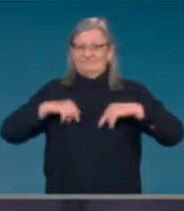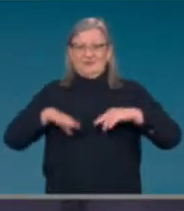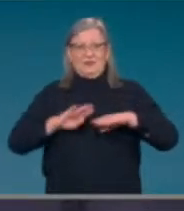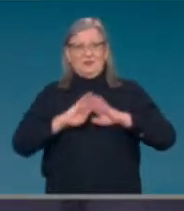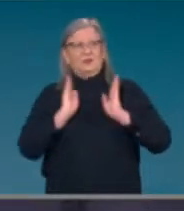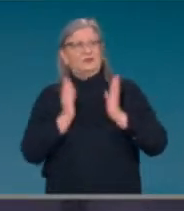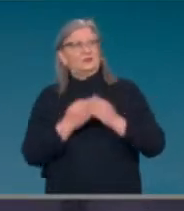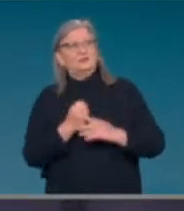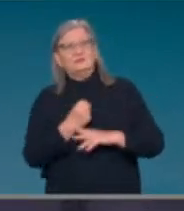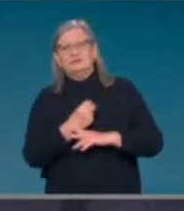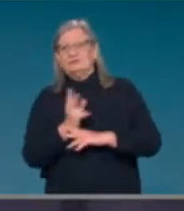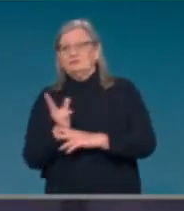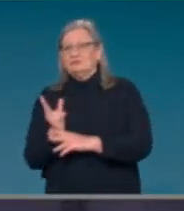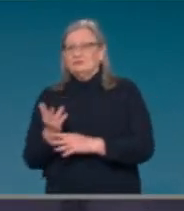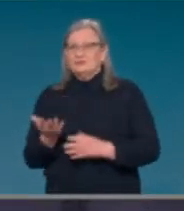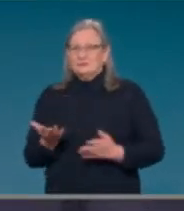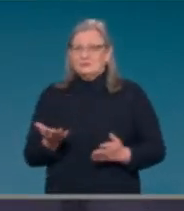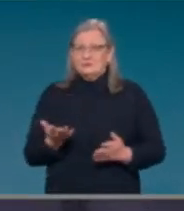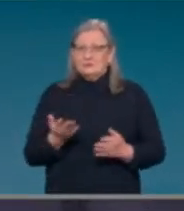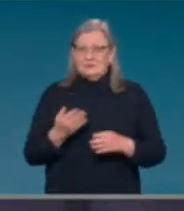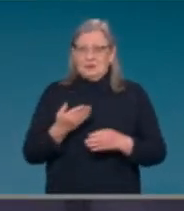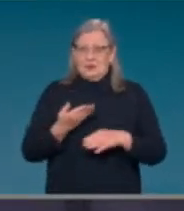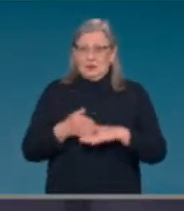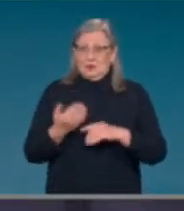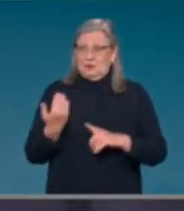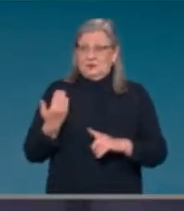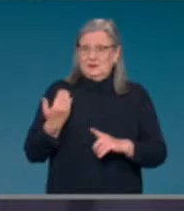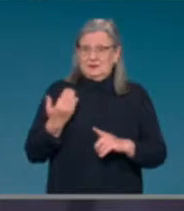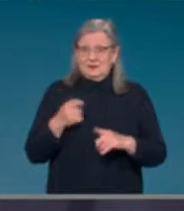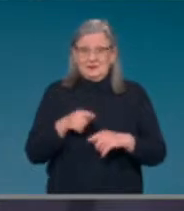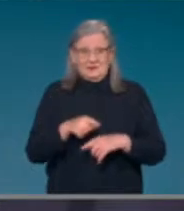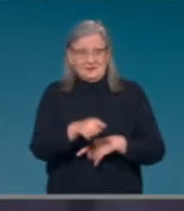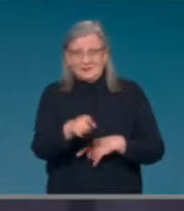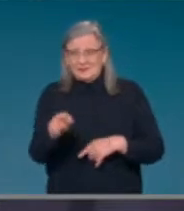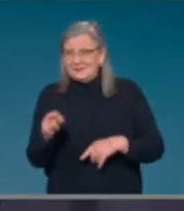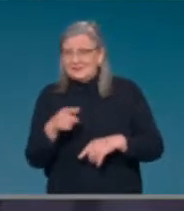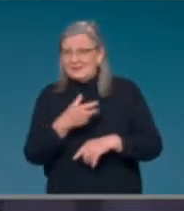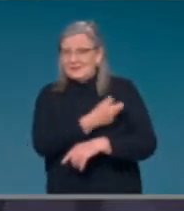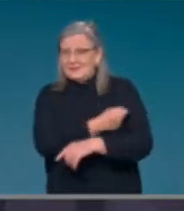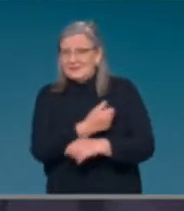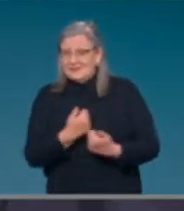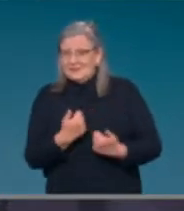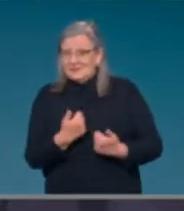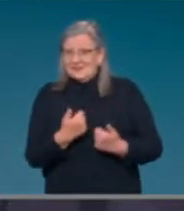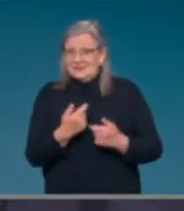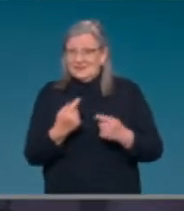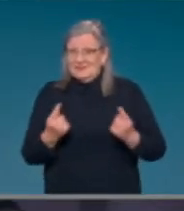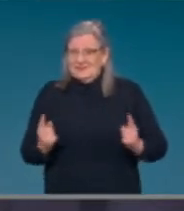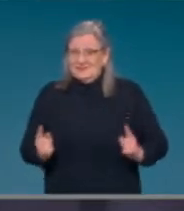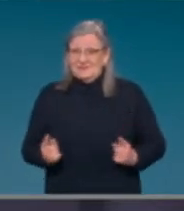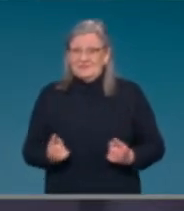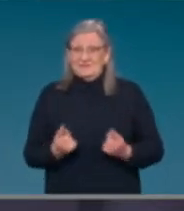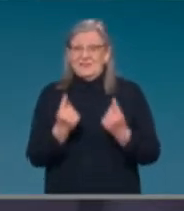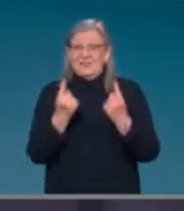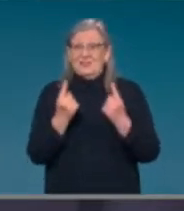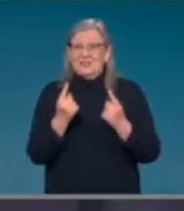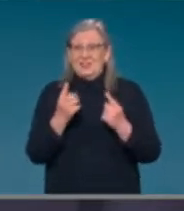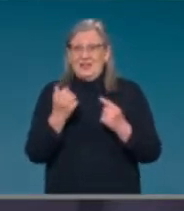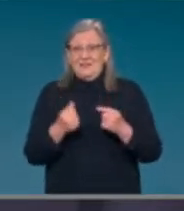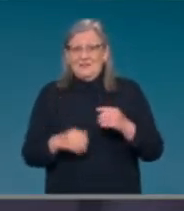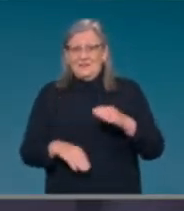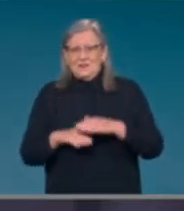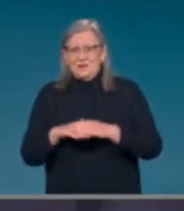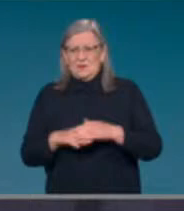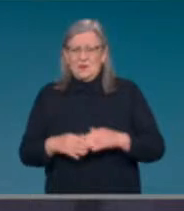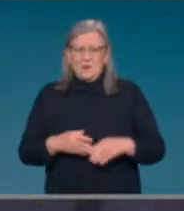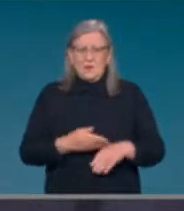in the world, and one of the first to receive a whole of population booster program. In particular,